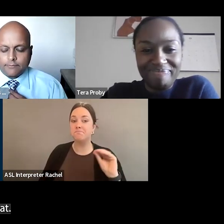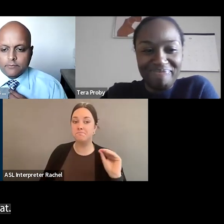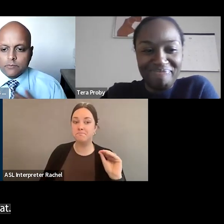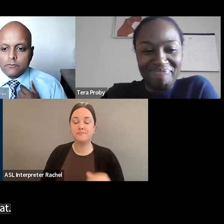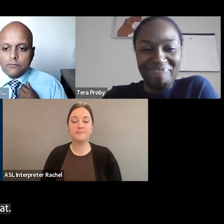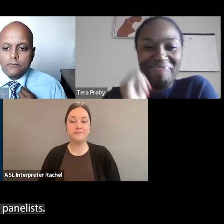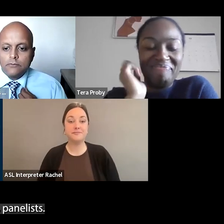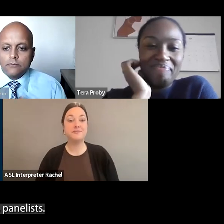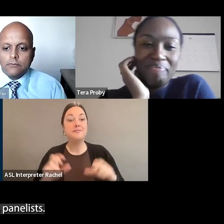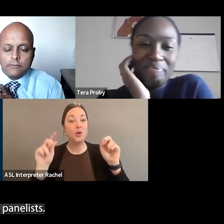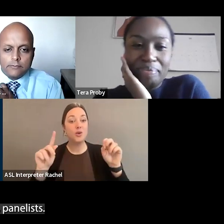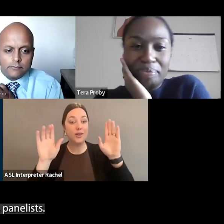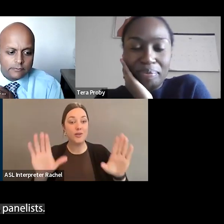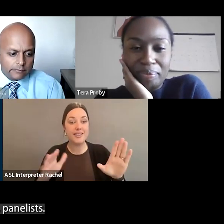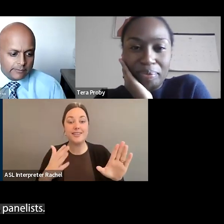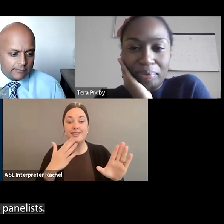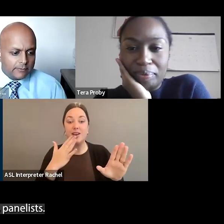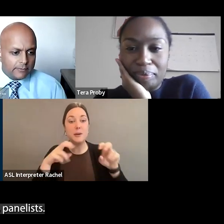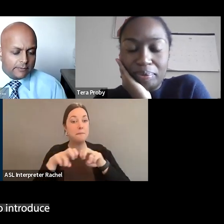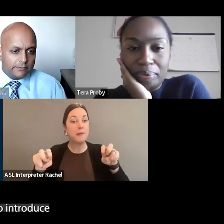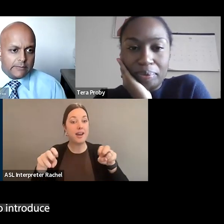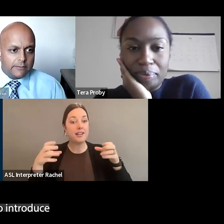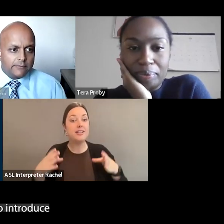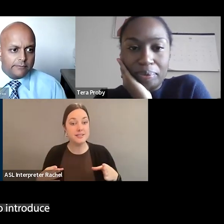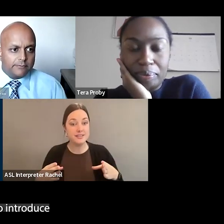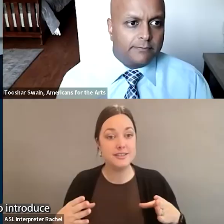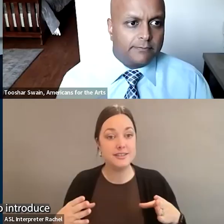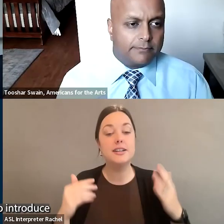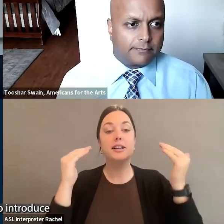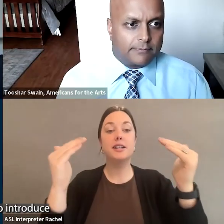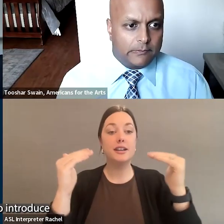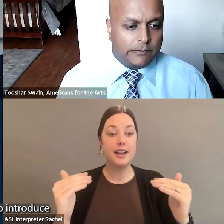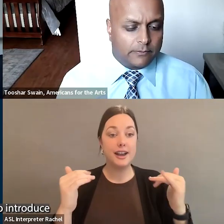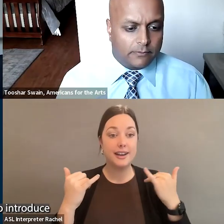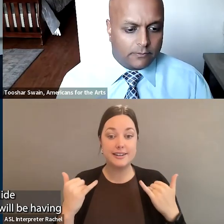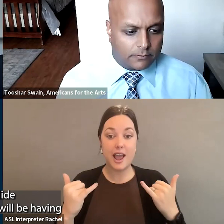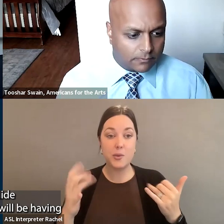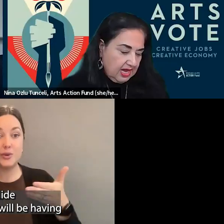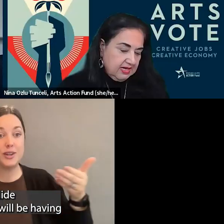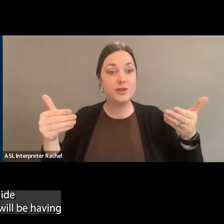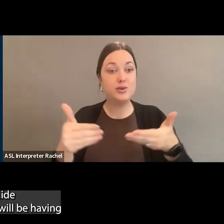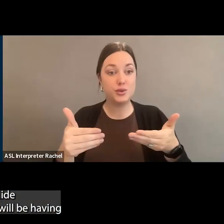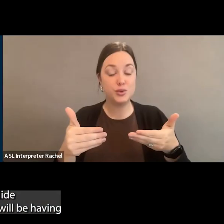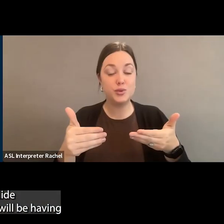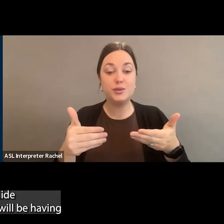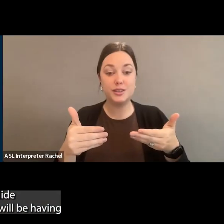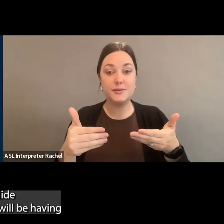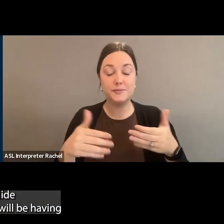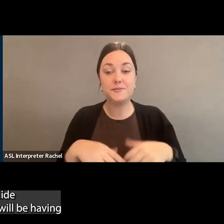Okay, great. Okay, thank you, panelists. And now, I'd like to introduce with our slide,